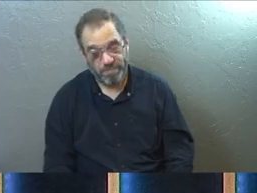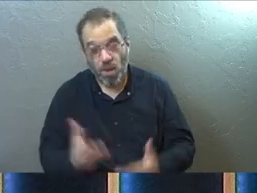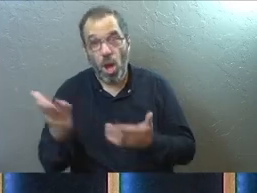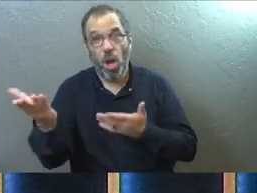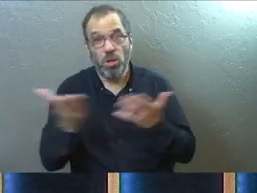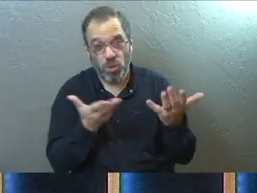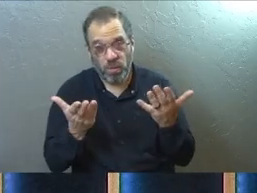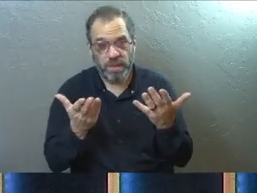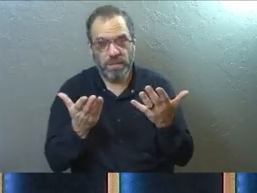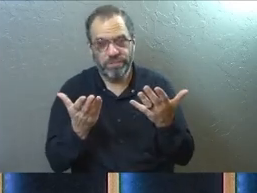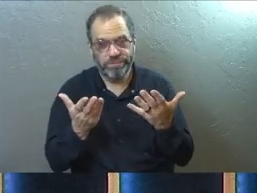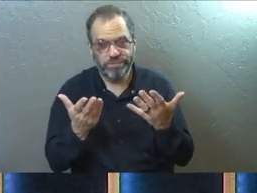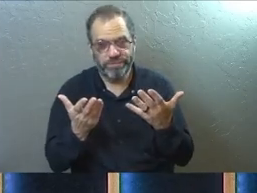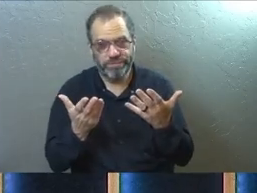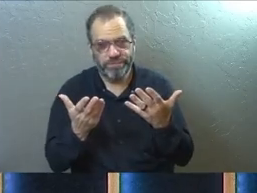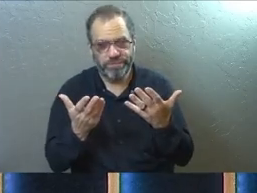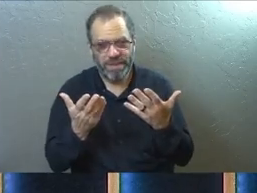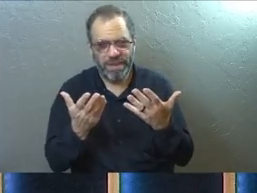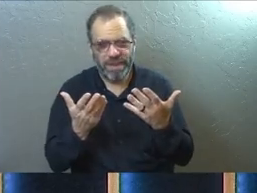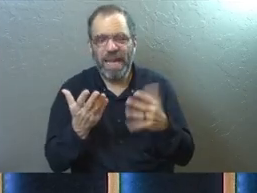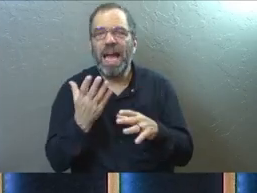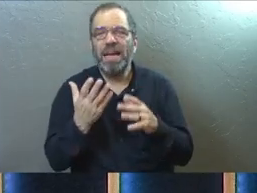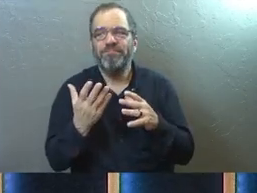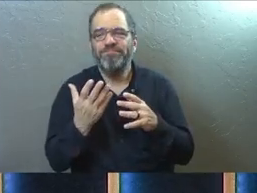Serving is the way out of pride. Yes.